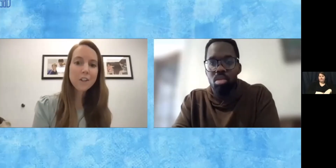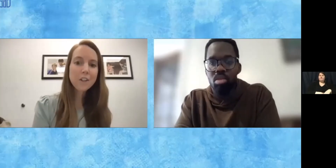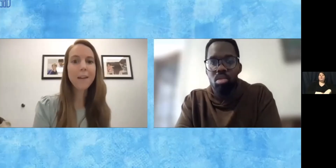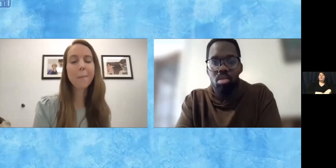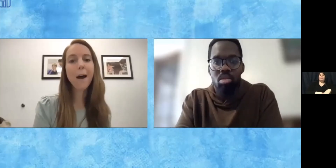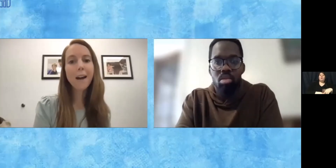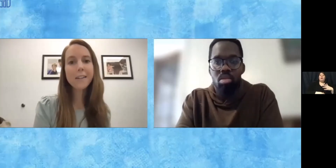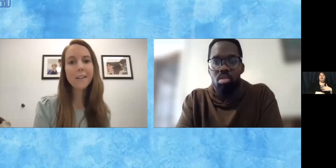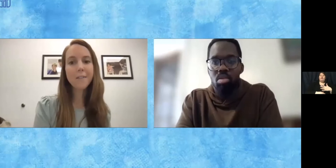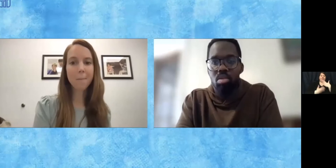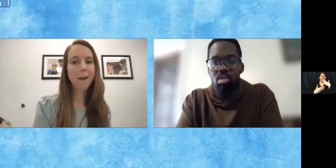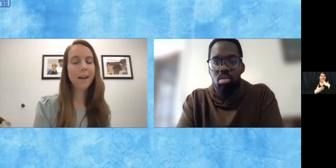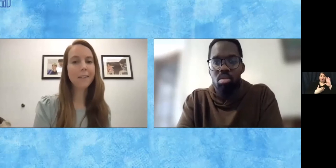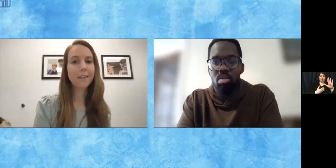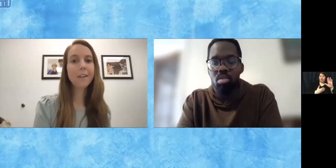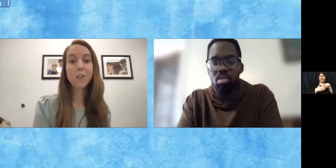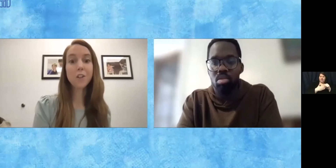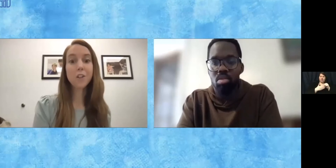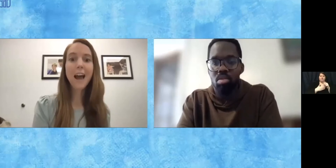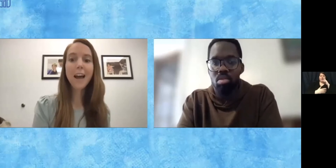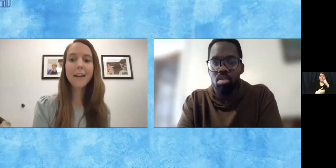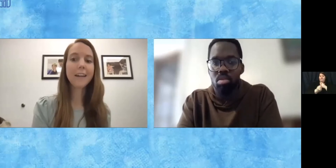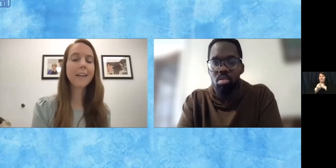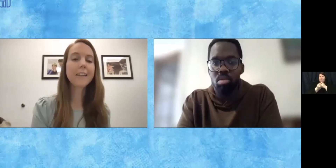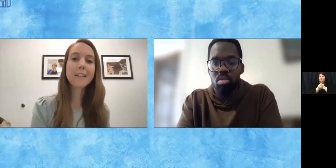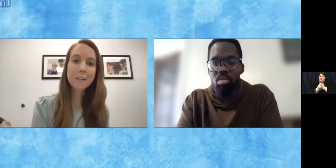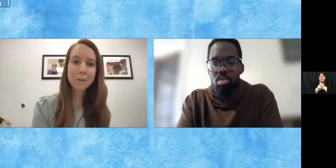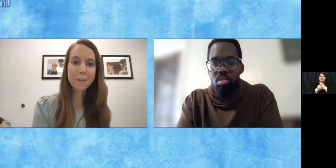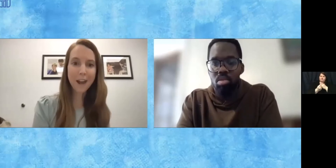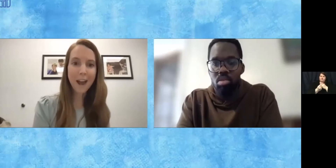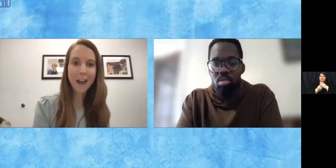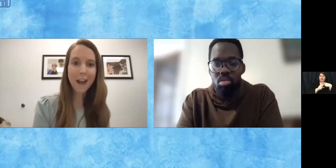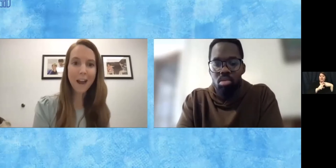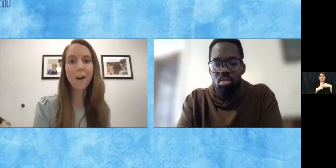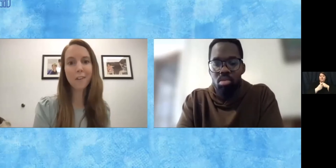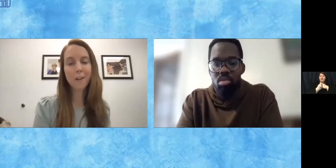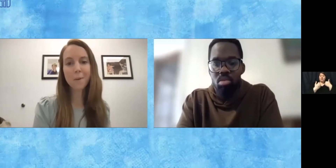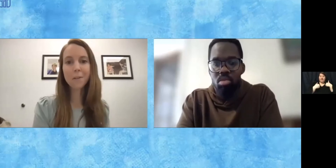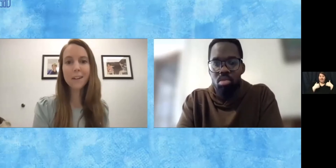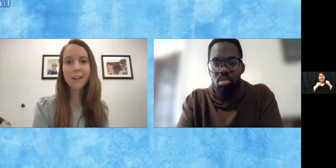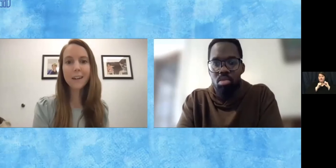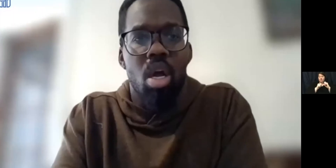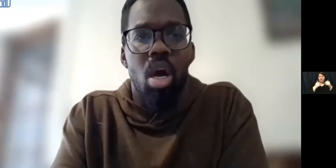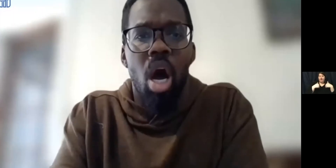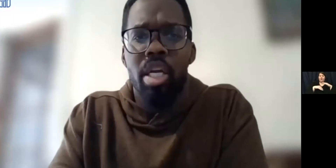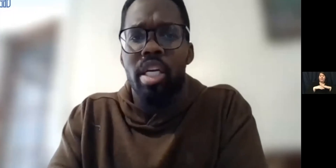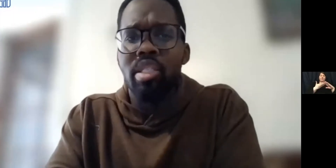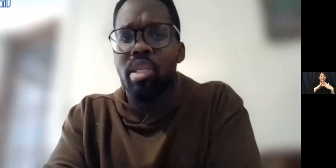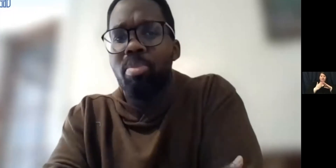leadership and the positive impact that she has had and continues to have on the community.